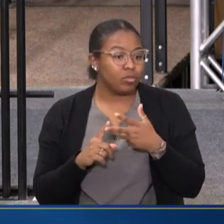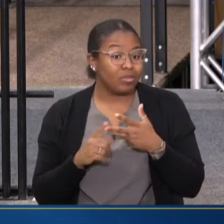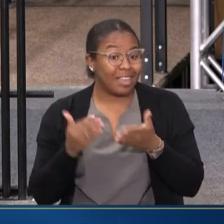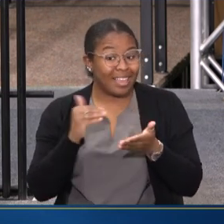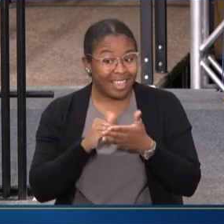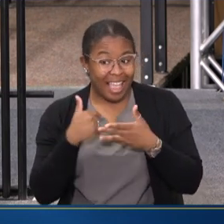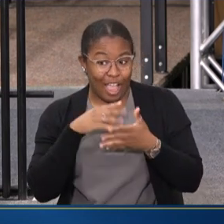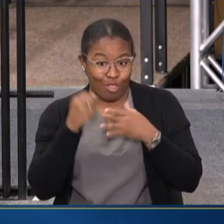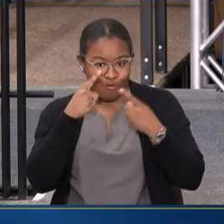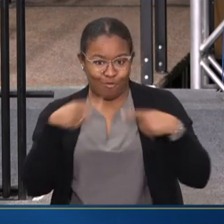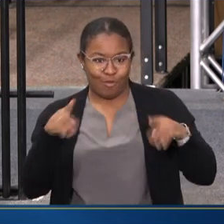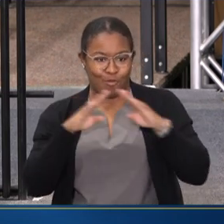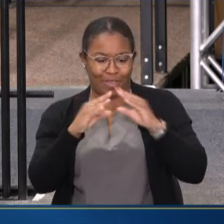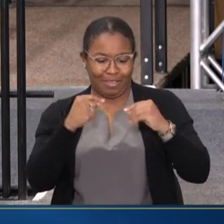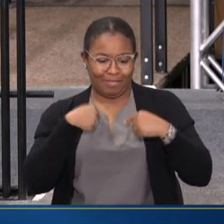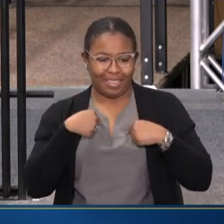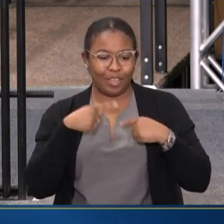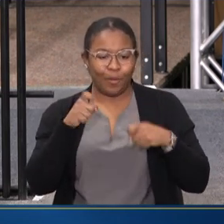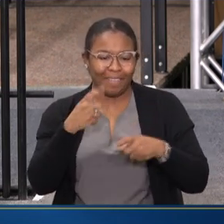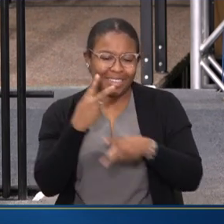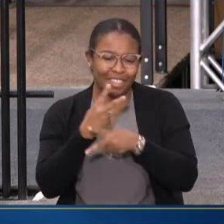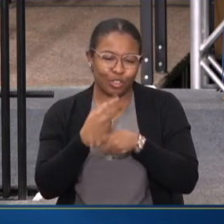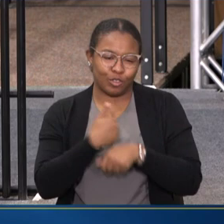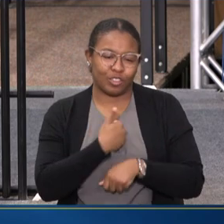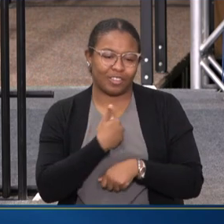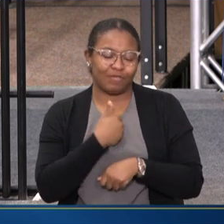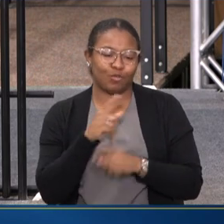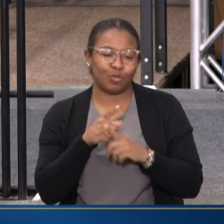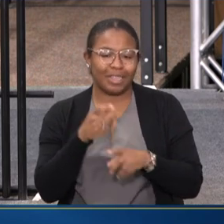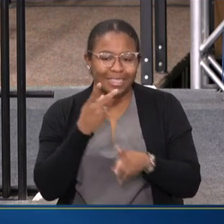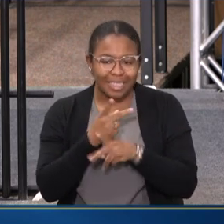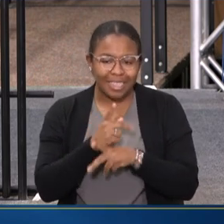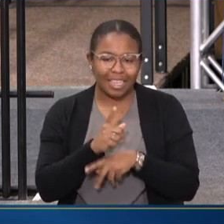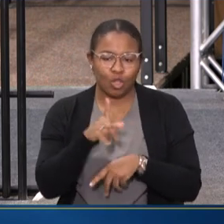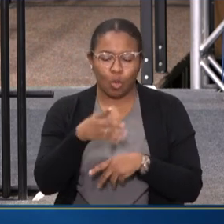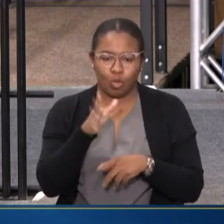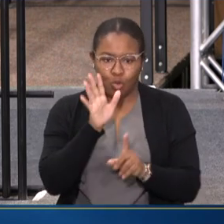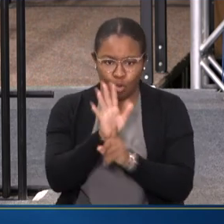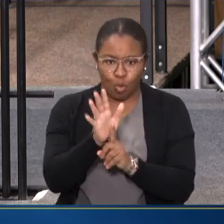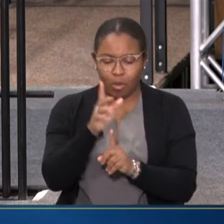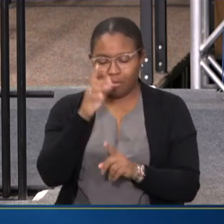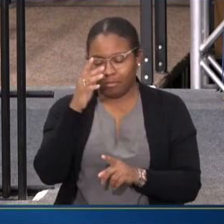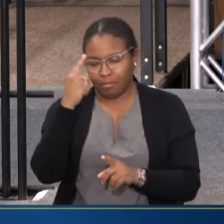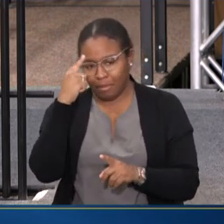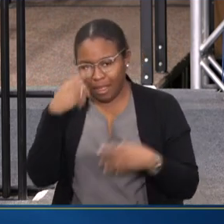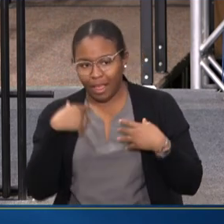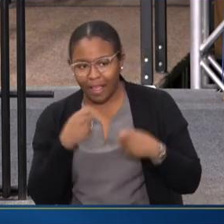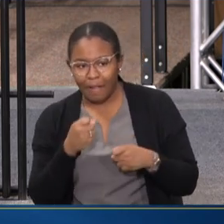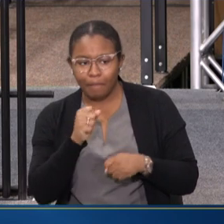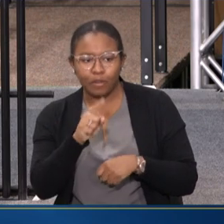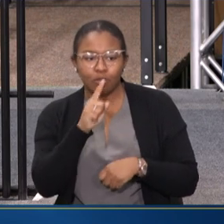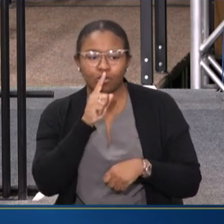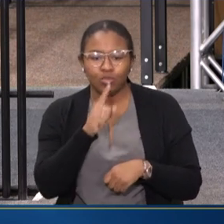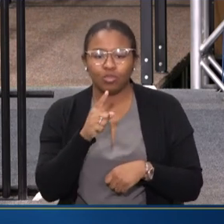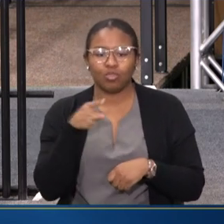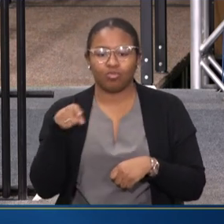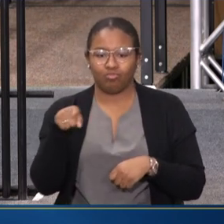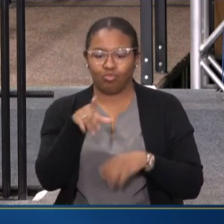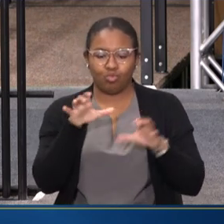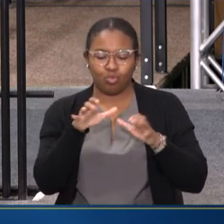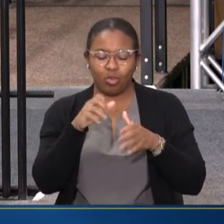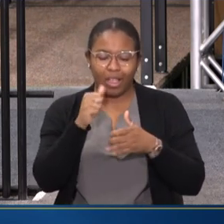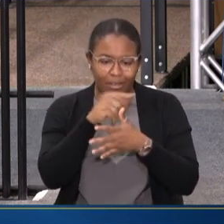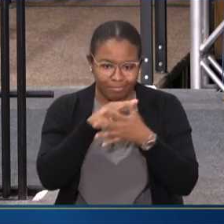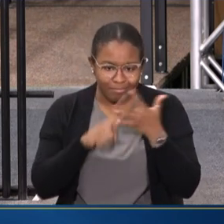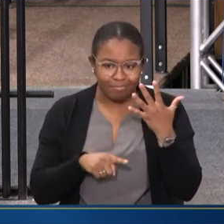I LEARNED FROM THIS COMMUNITY, WE HAVE TO TAKE CARE OF OURSELVES TOO. TAKE CARE OF OUR OWN MENTAL HEALTH AND MAKE SURE THAT WE ARE DOING ALL THE THINGS